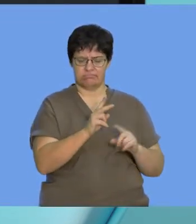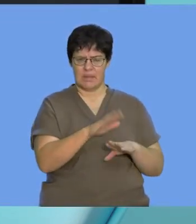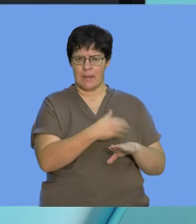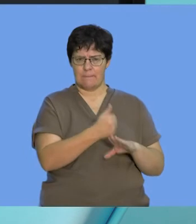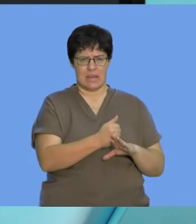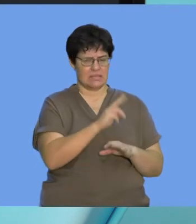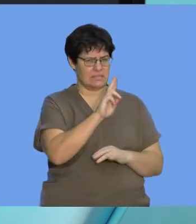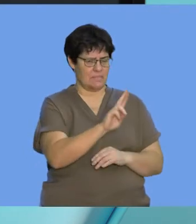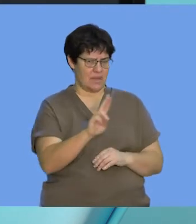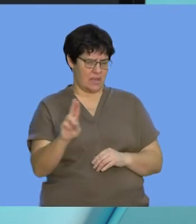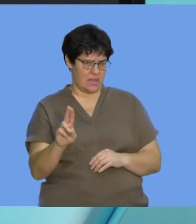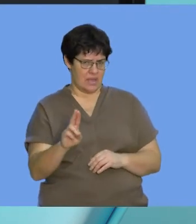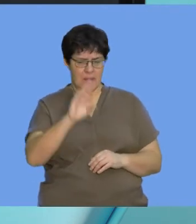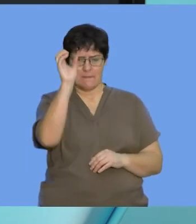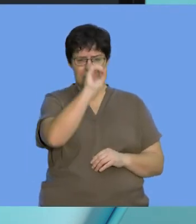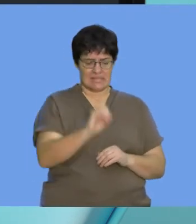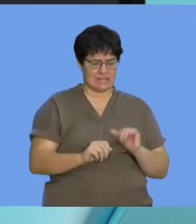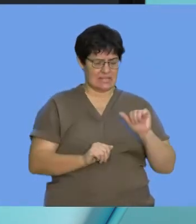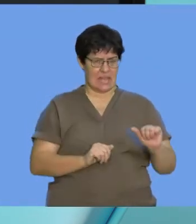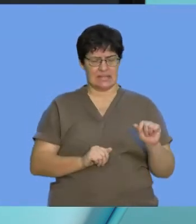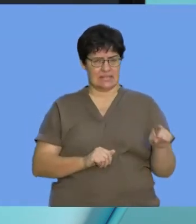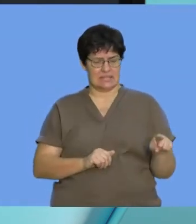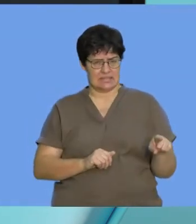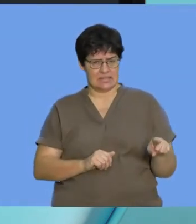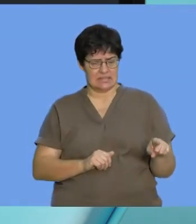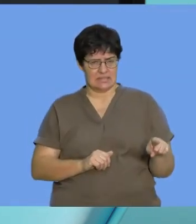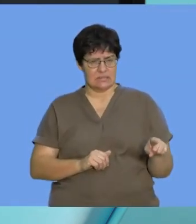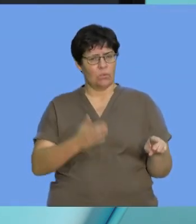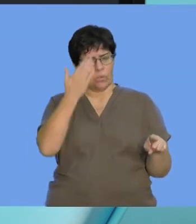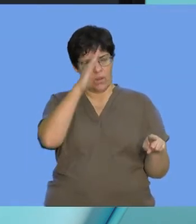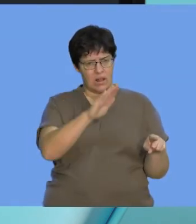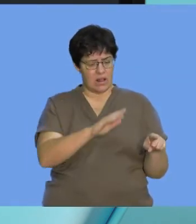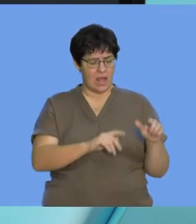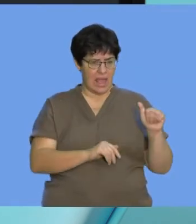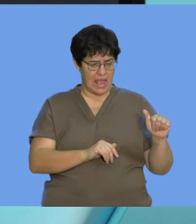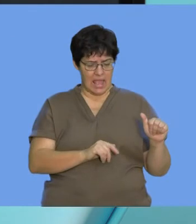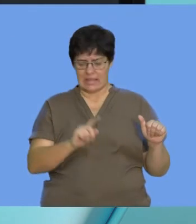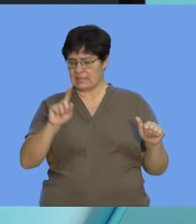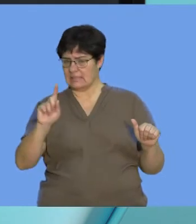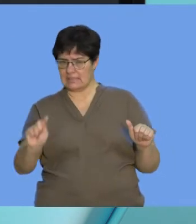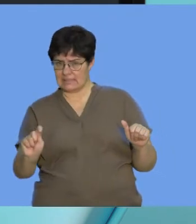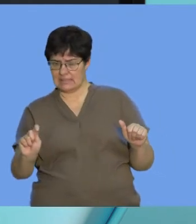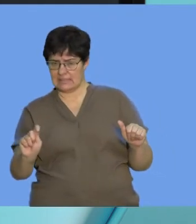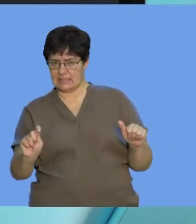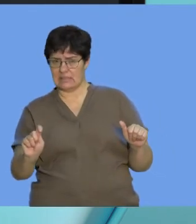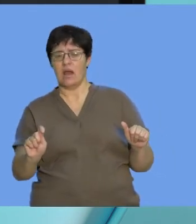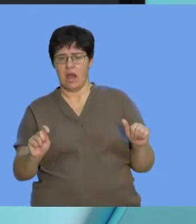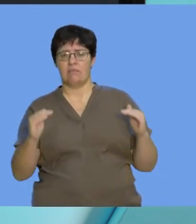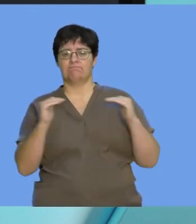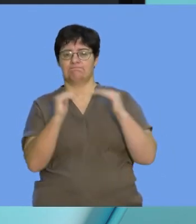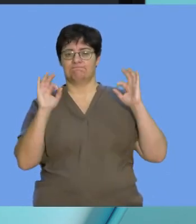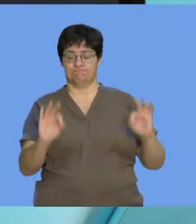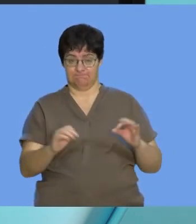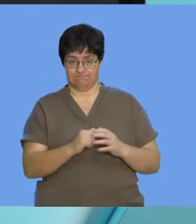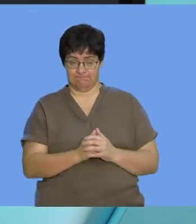they've given to us a percentage of adenine, knowing that adenine and thymine are always proportionately equal,